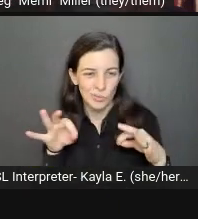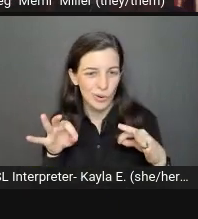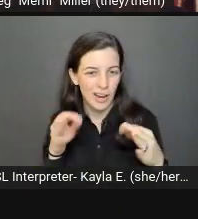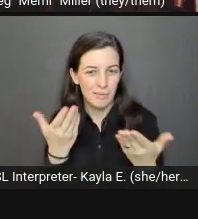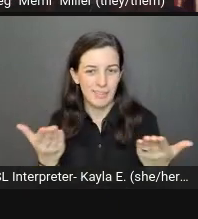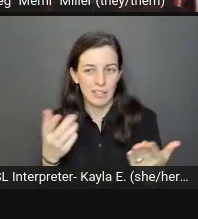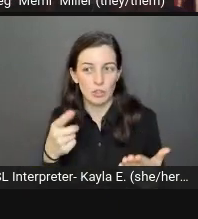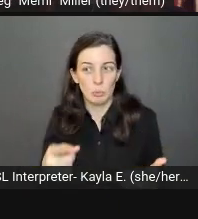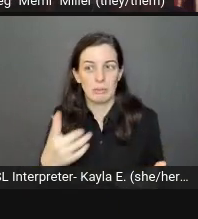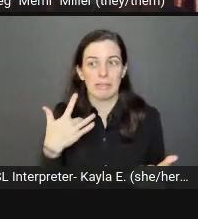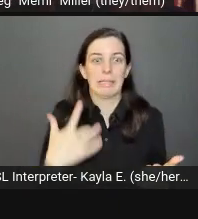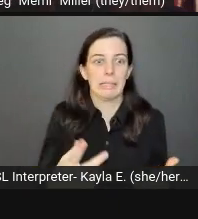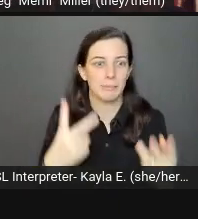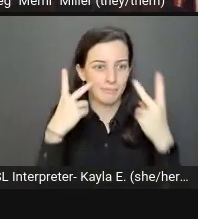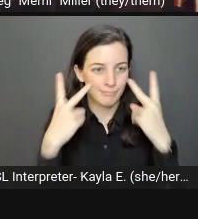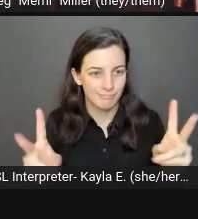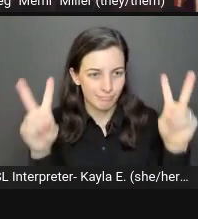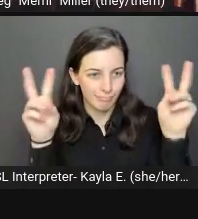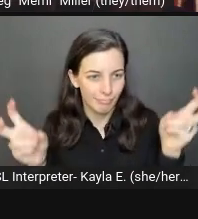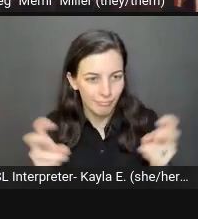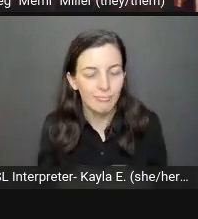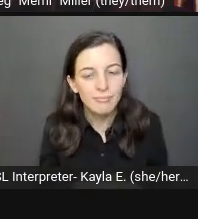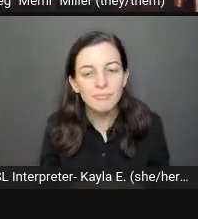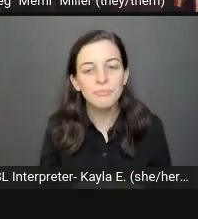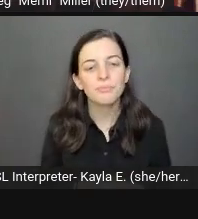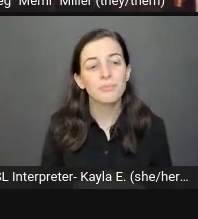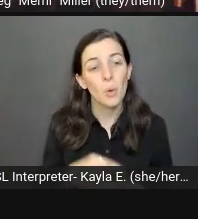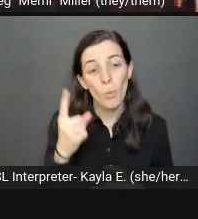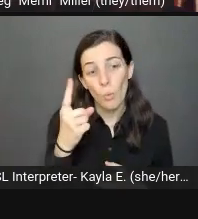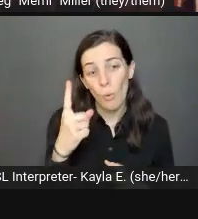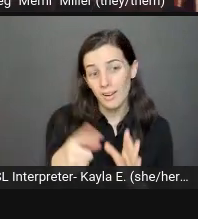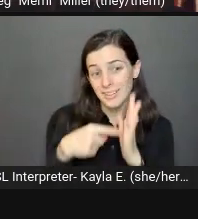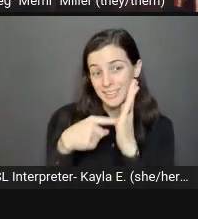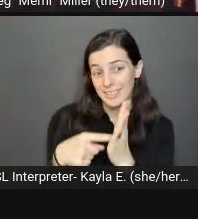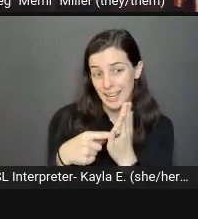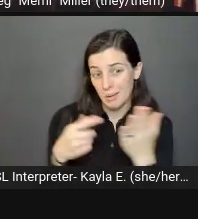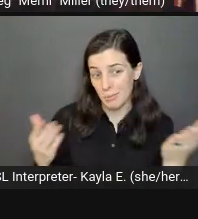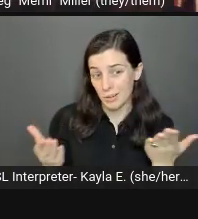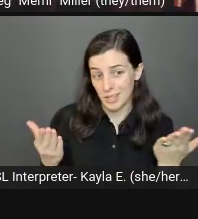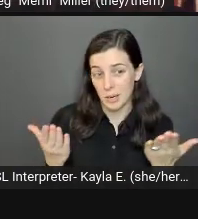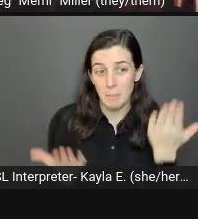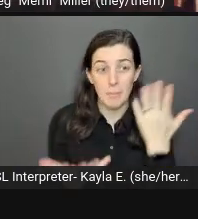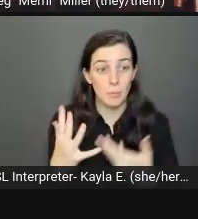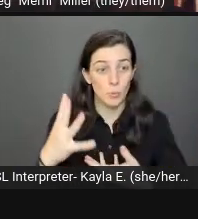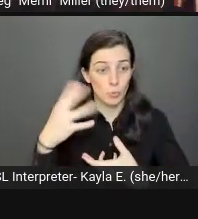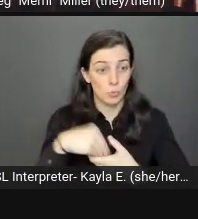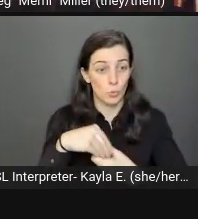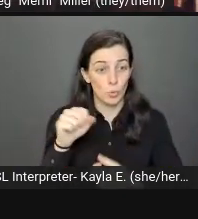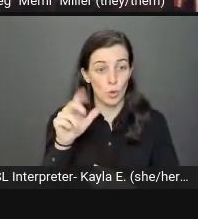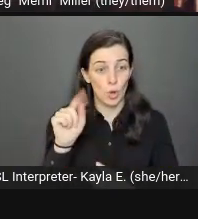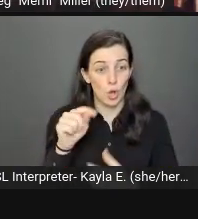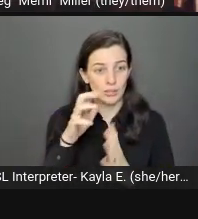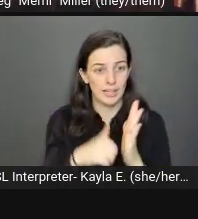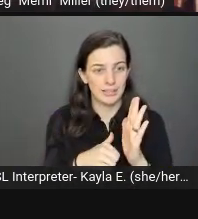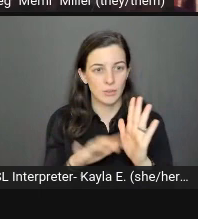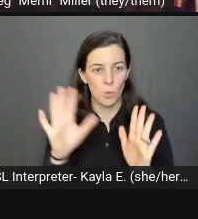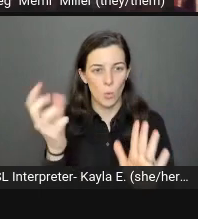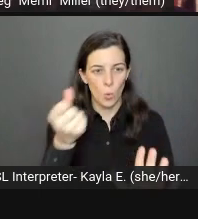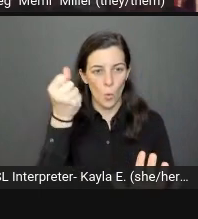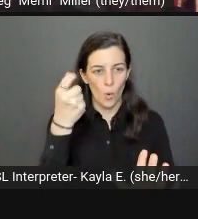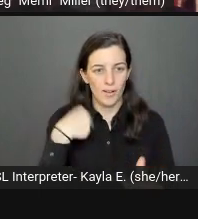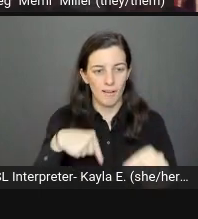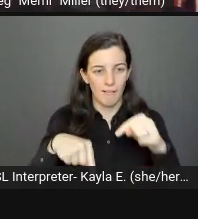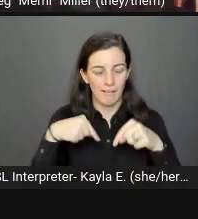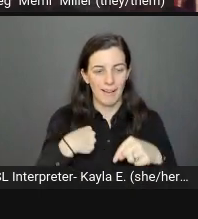A good example of a small detail that could be included here is the... I forgot to do something. Sorry.